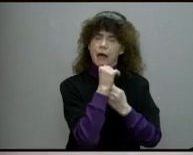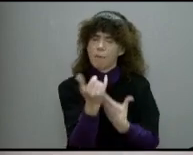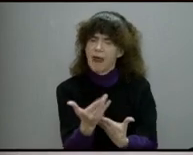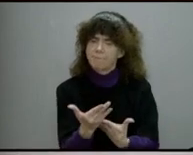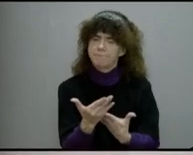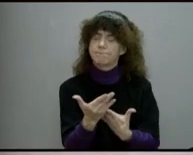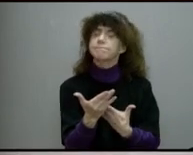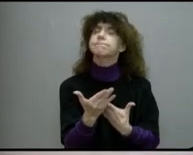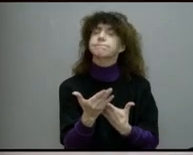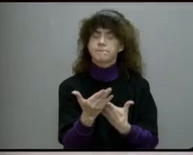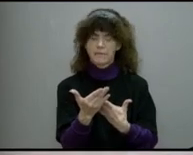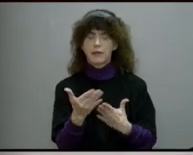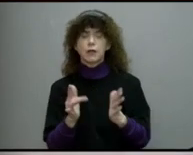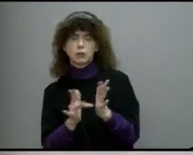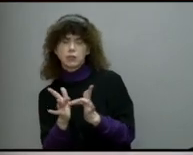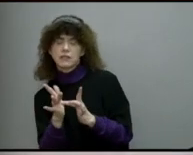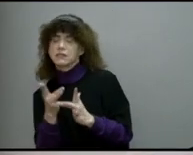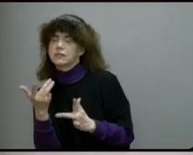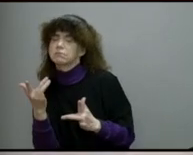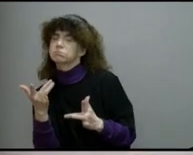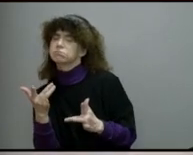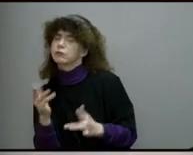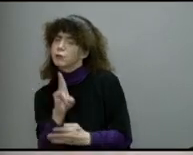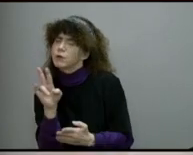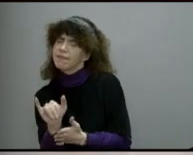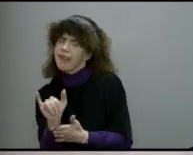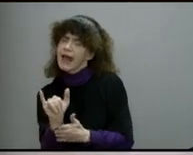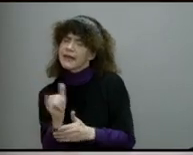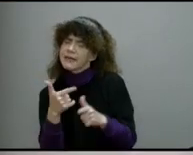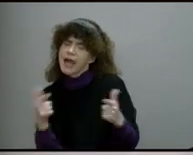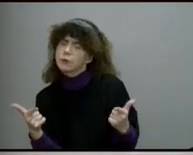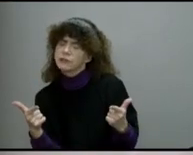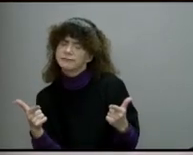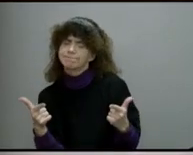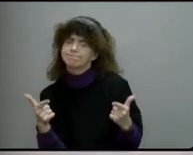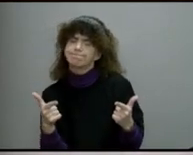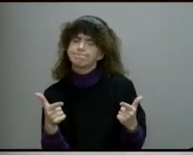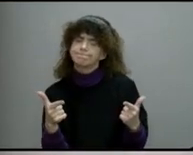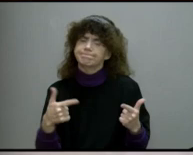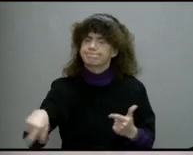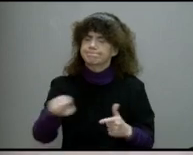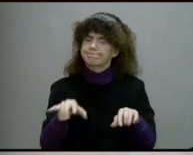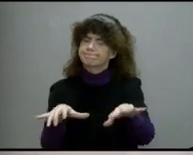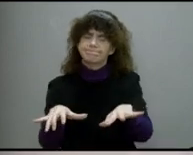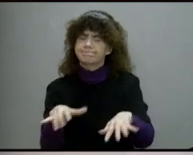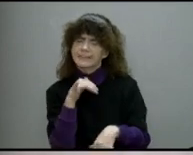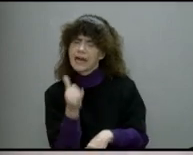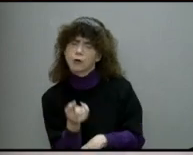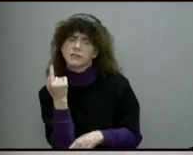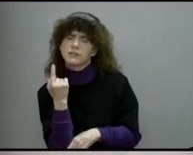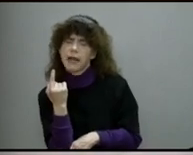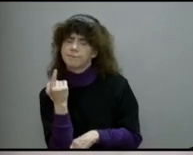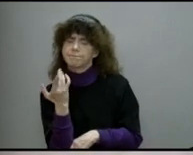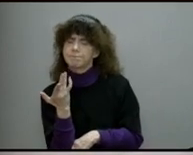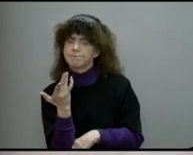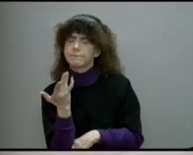This figure of speech Jesus used with them, but they did not understand what he was saying to them.